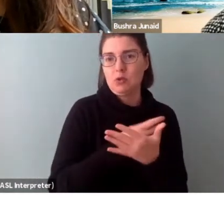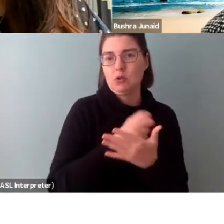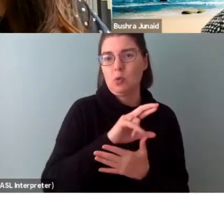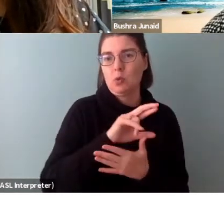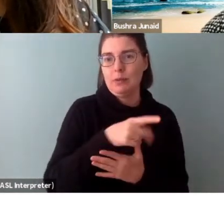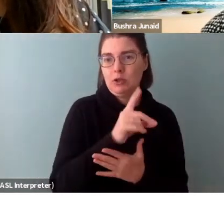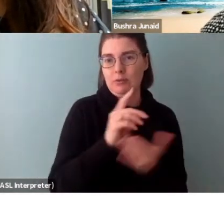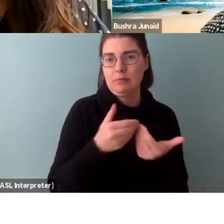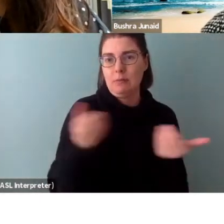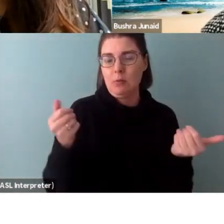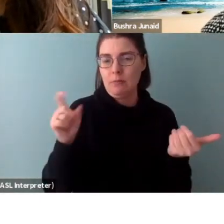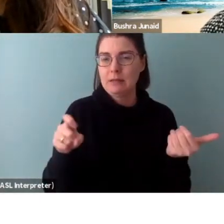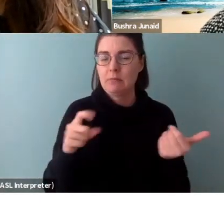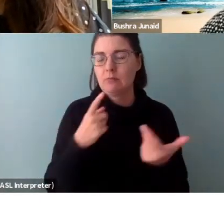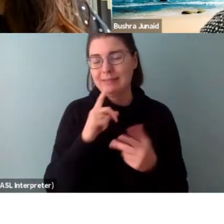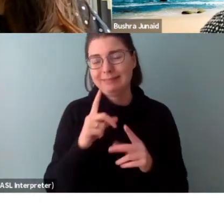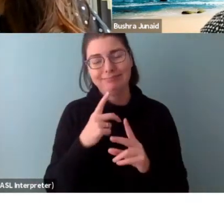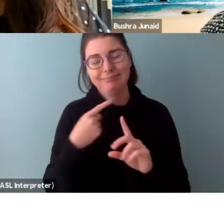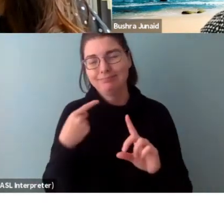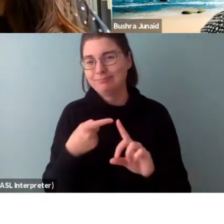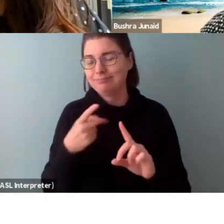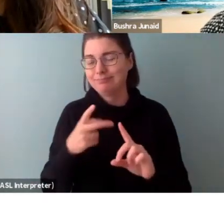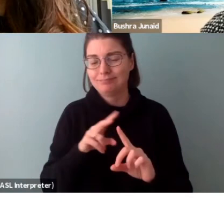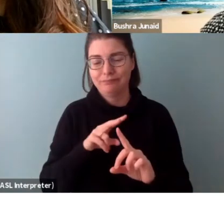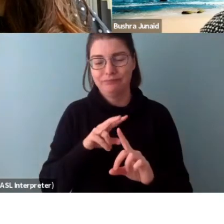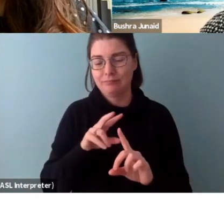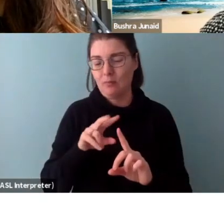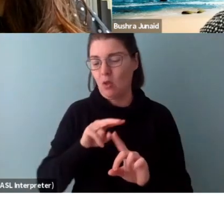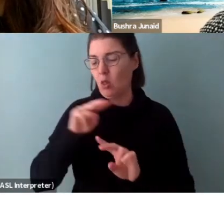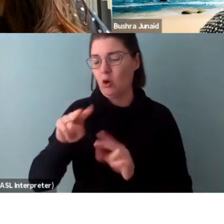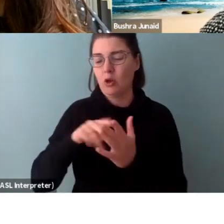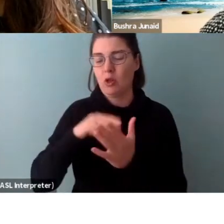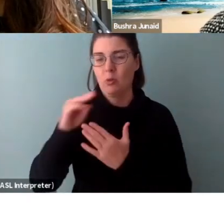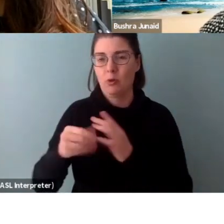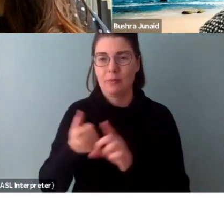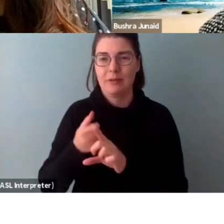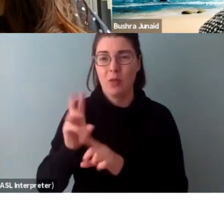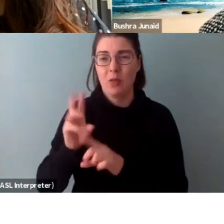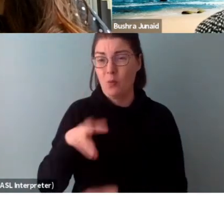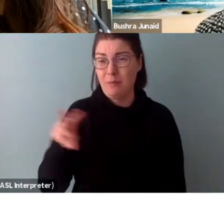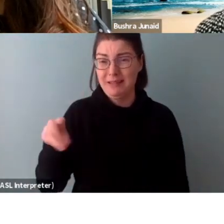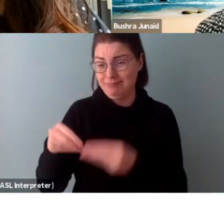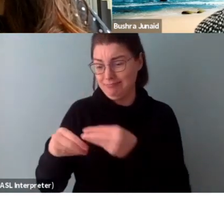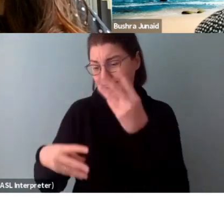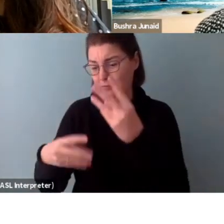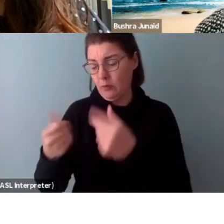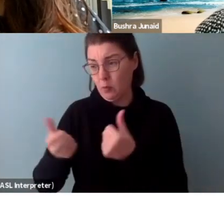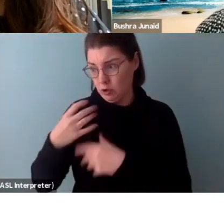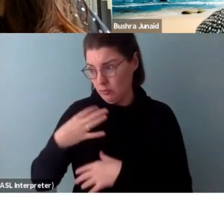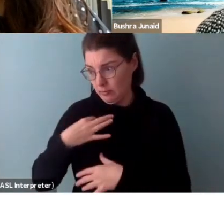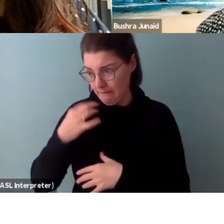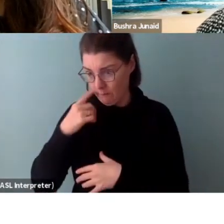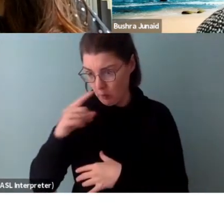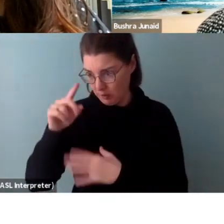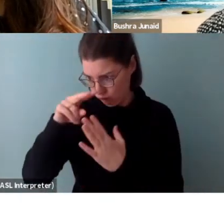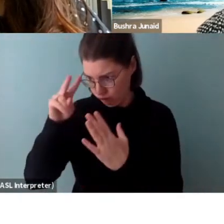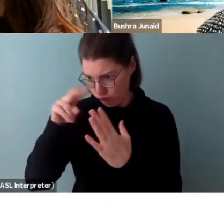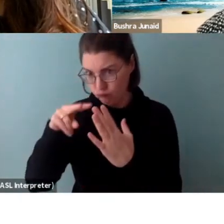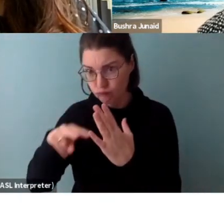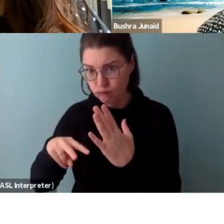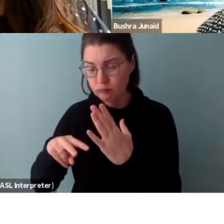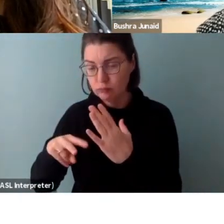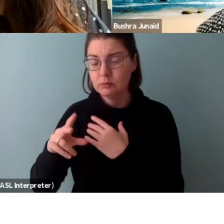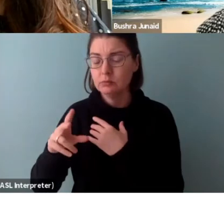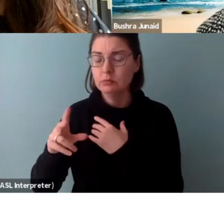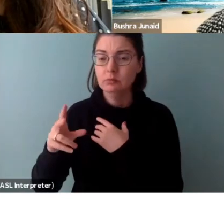But I would say look at the program, the web pages for the program that you wish to apply to and then read, read